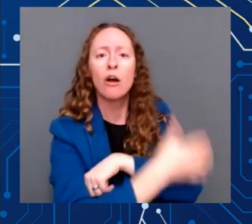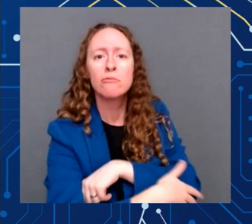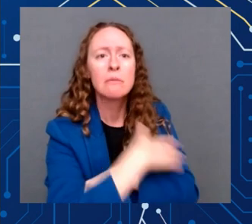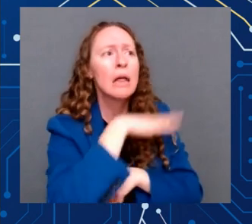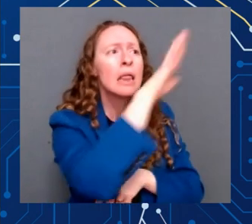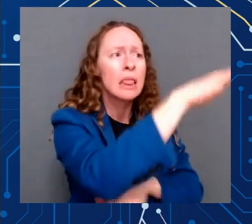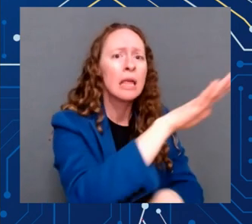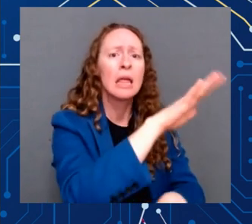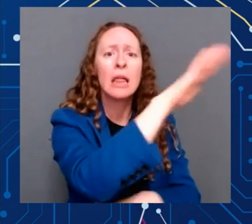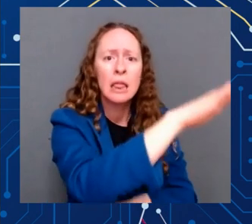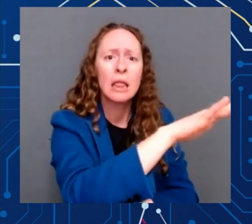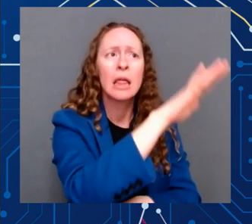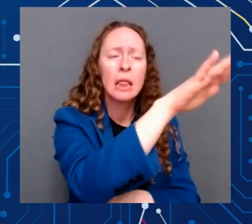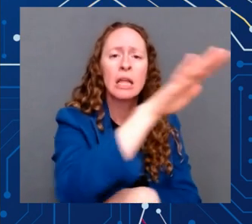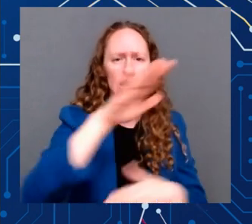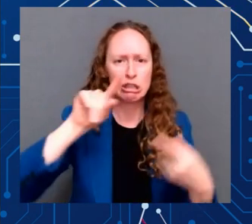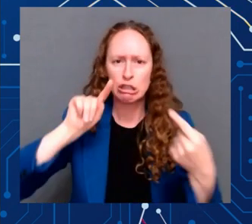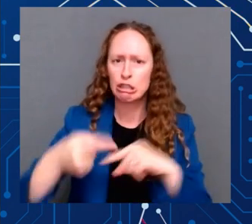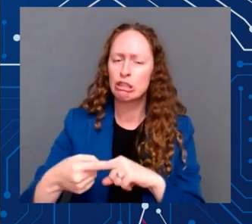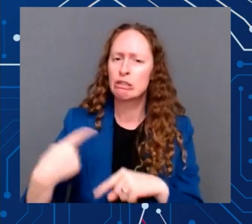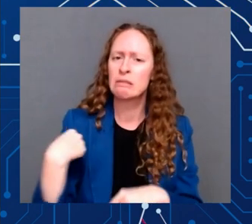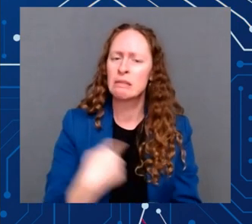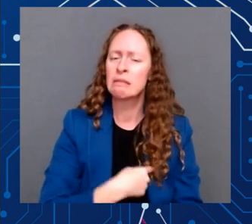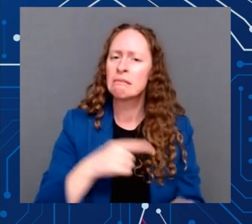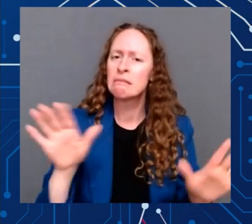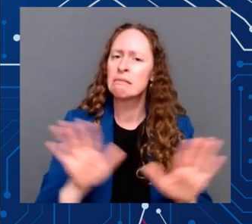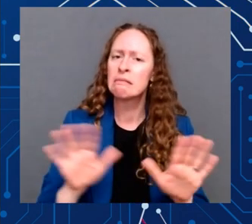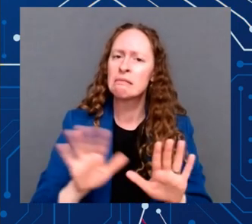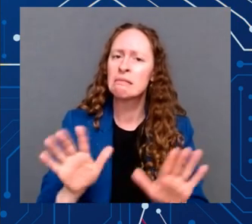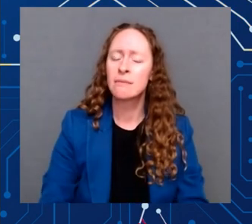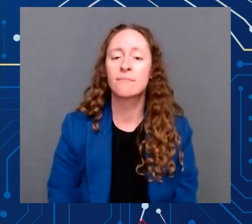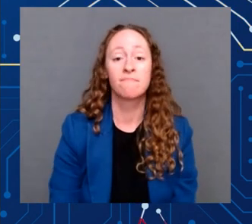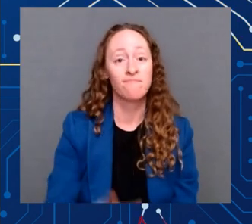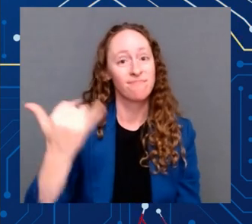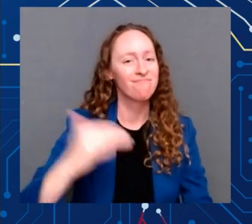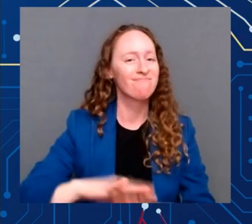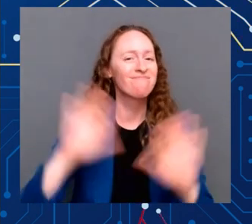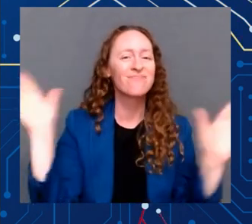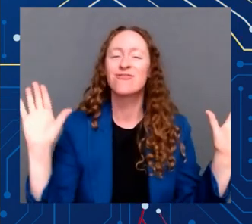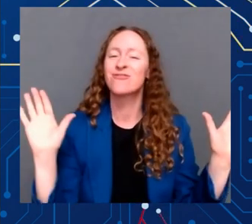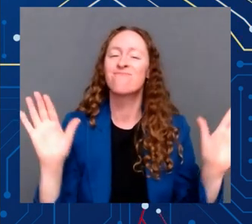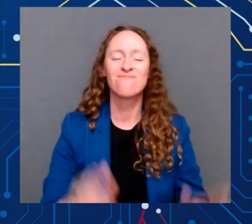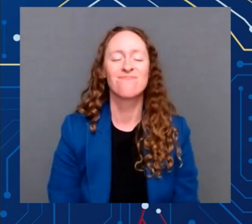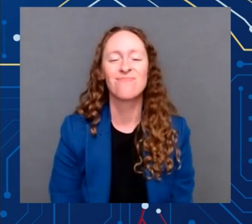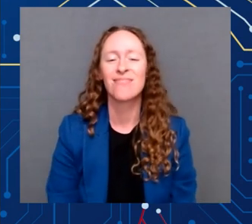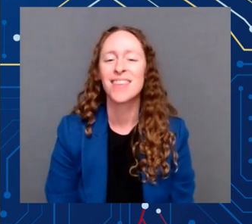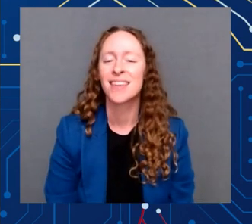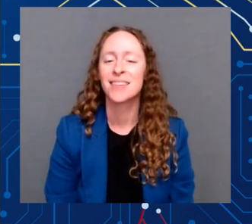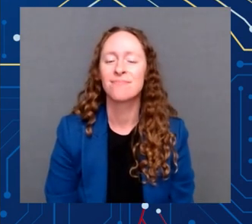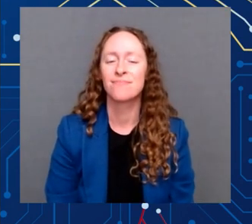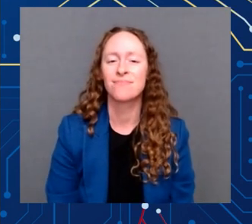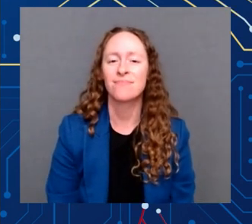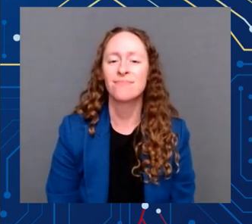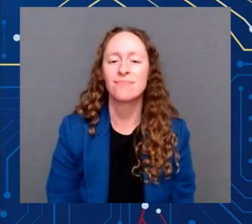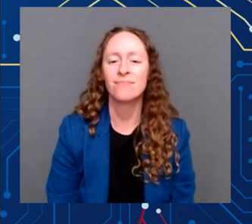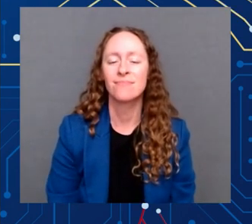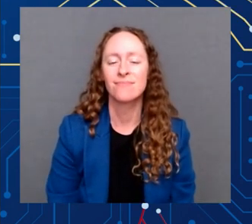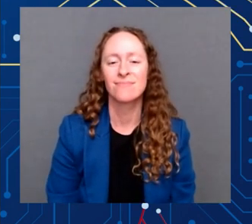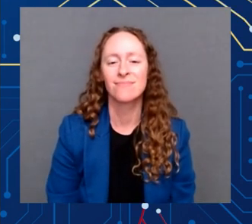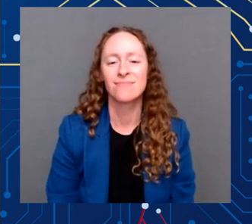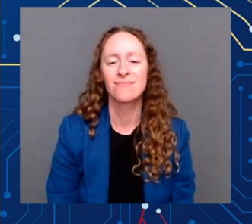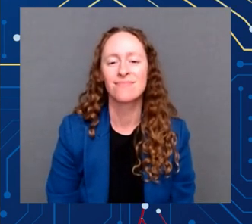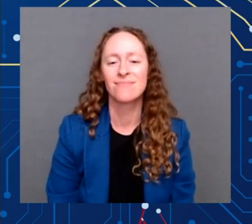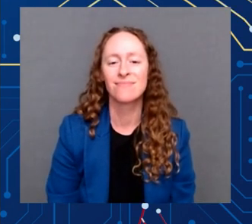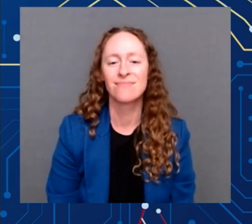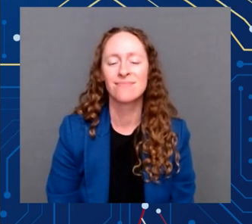that's going to change. That is going to change. With these investments, that changes. That changes right now.